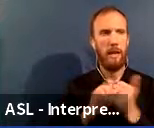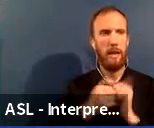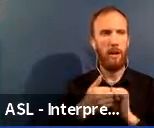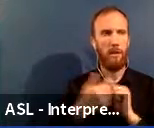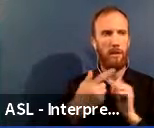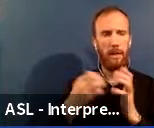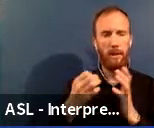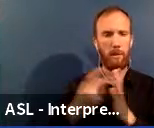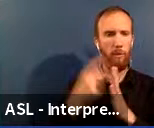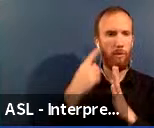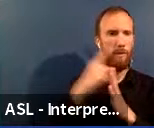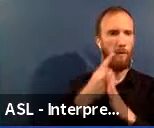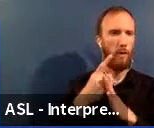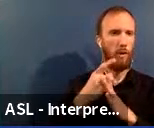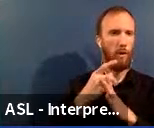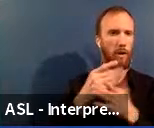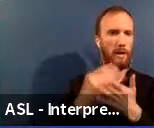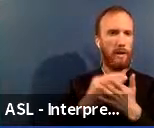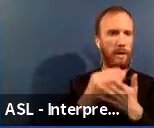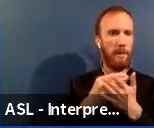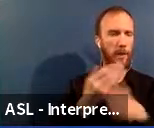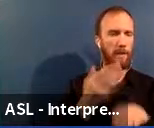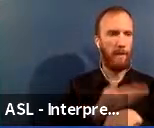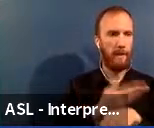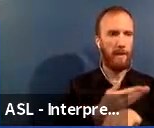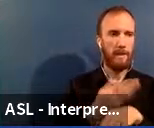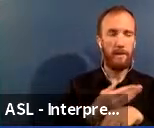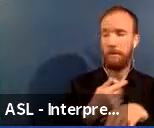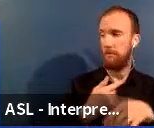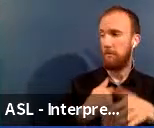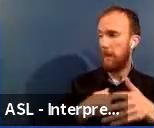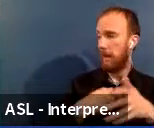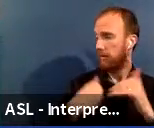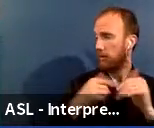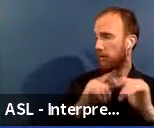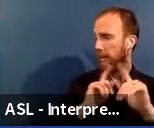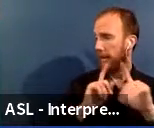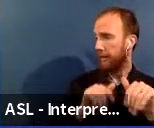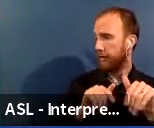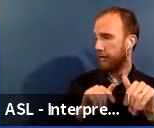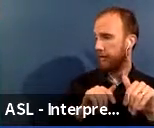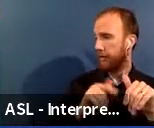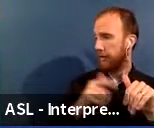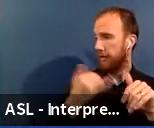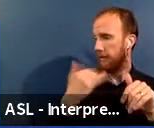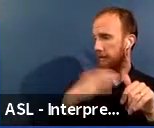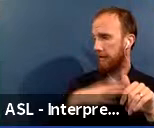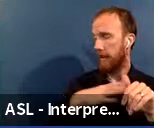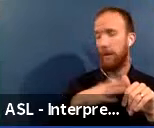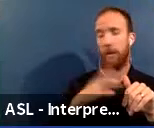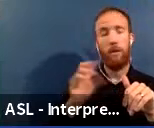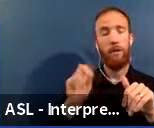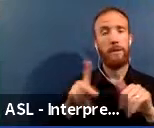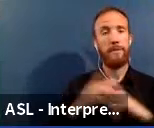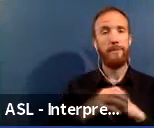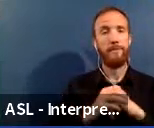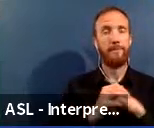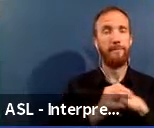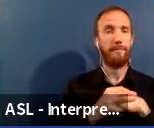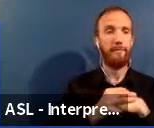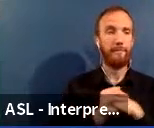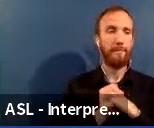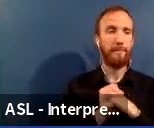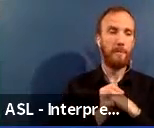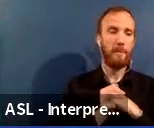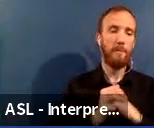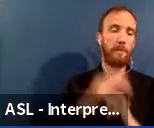Um, so I, I'll take that, uh, unless you want it, Vinny. No, I'll take that one. Um, so it, you